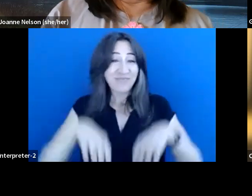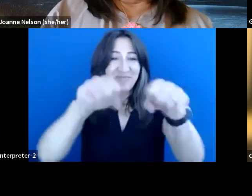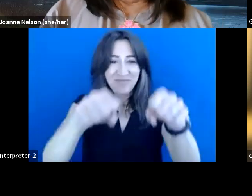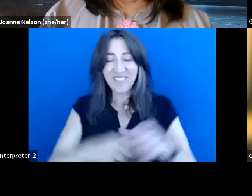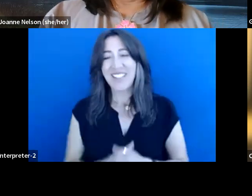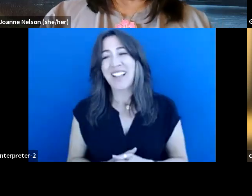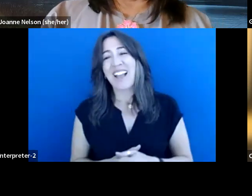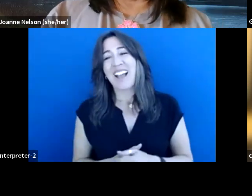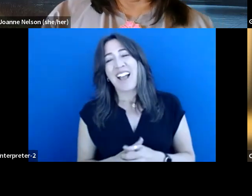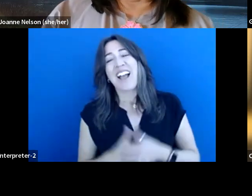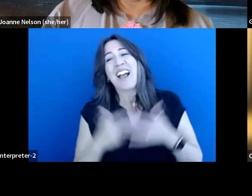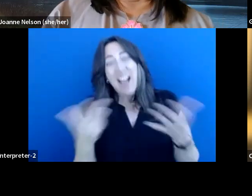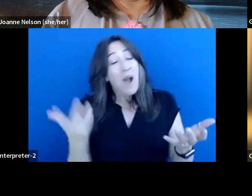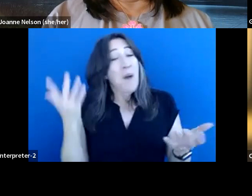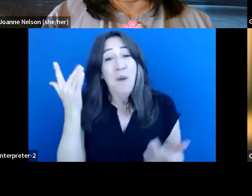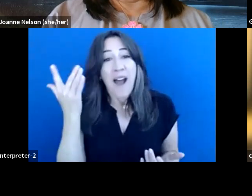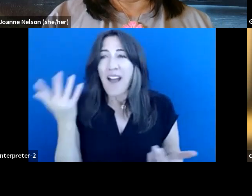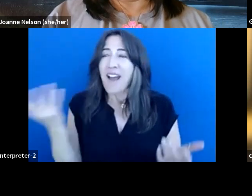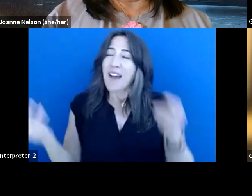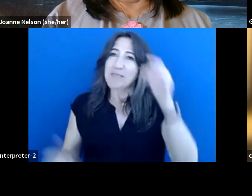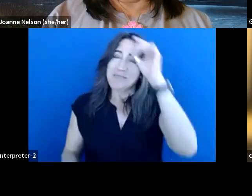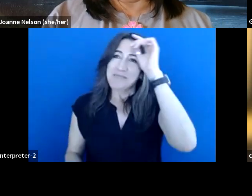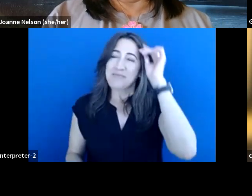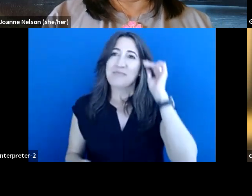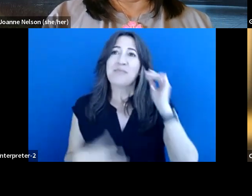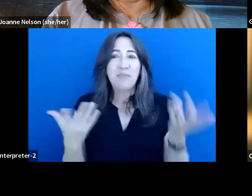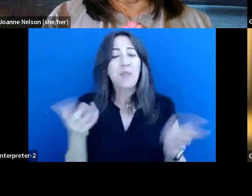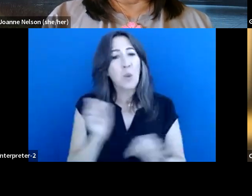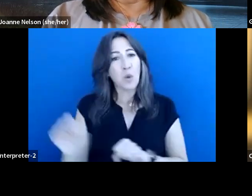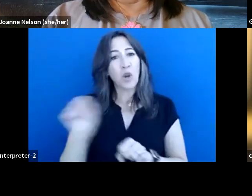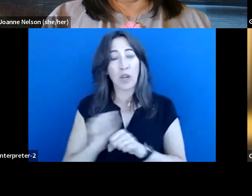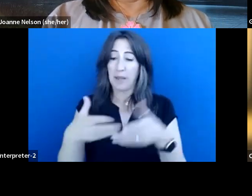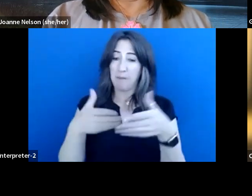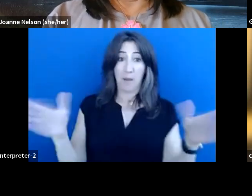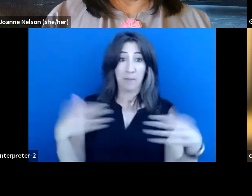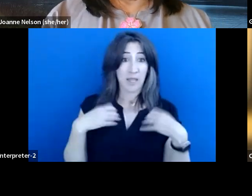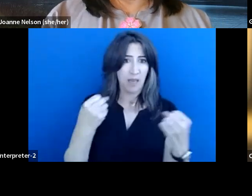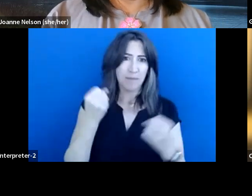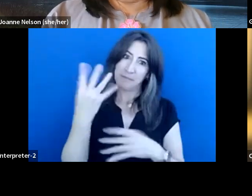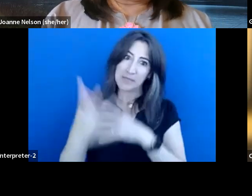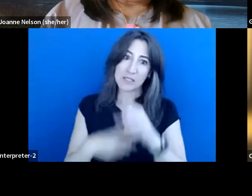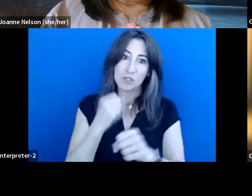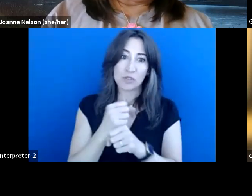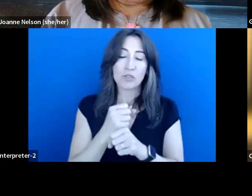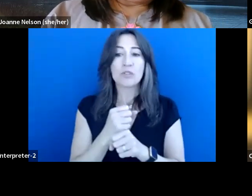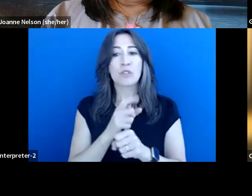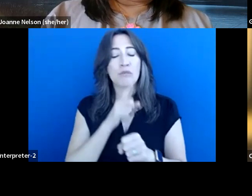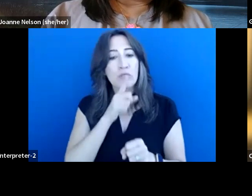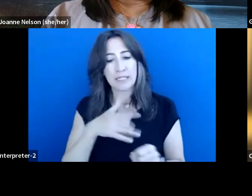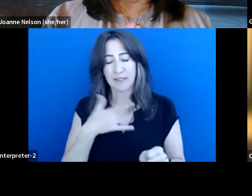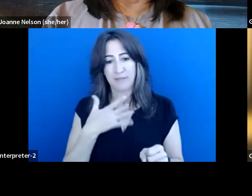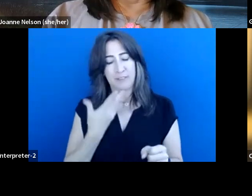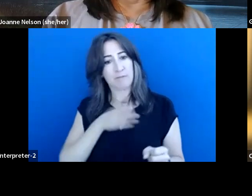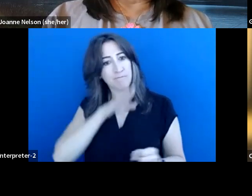And mostly because, you know, working in public health for so long, it was very frustrating